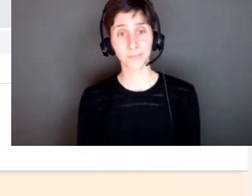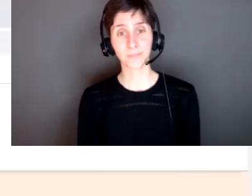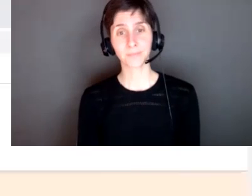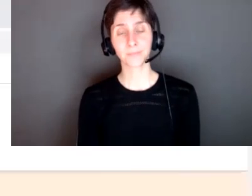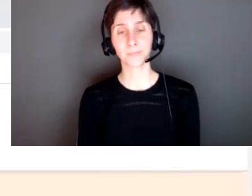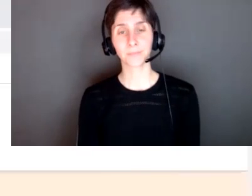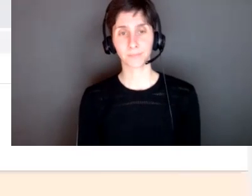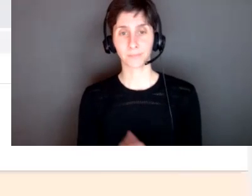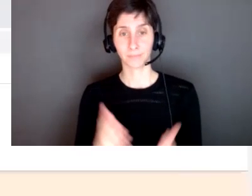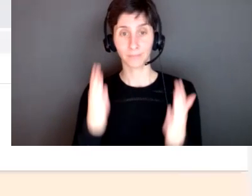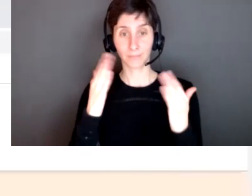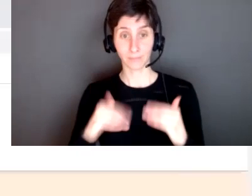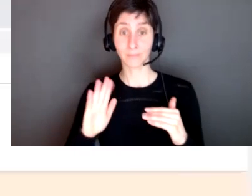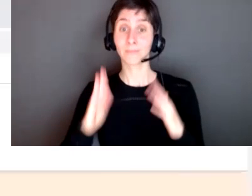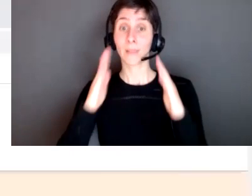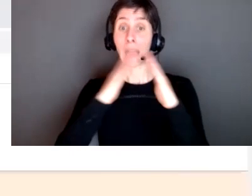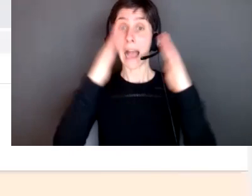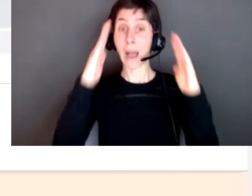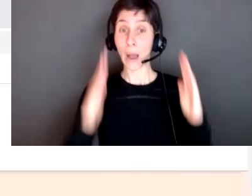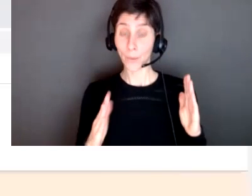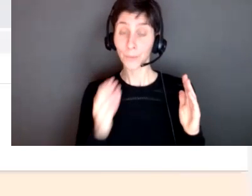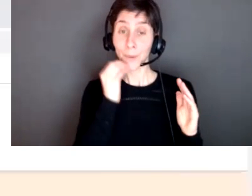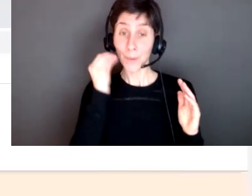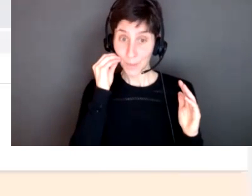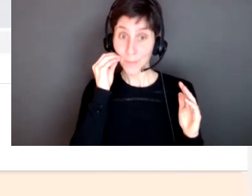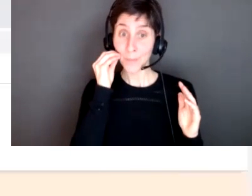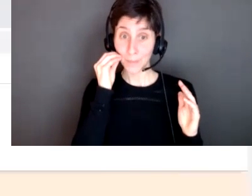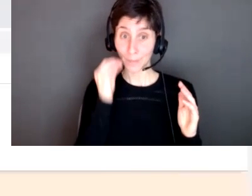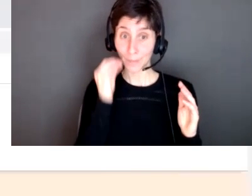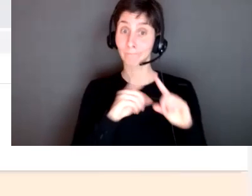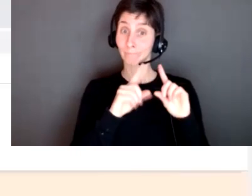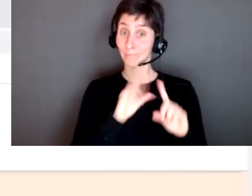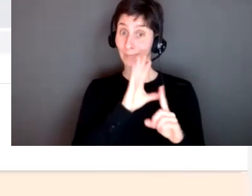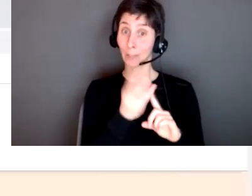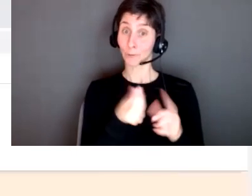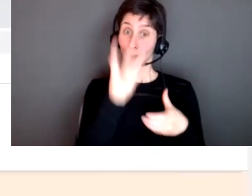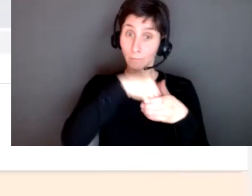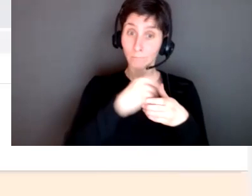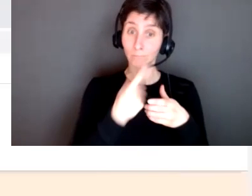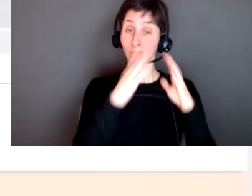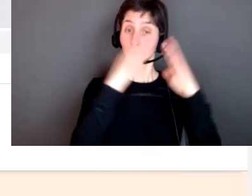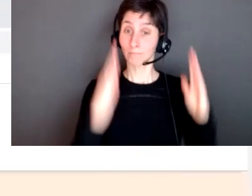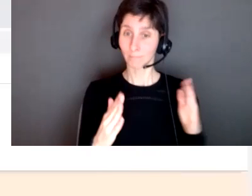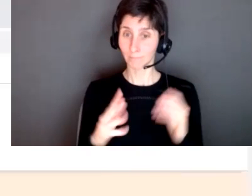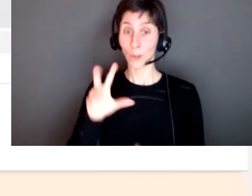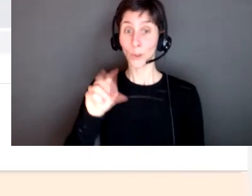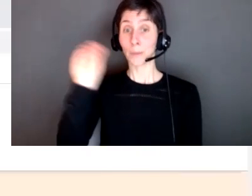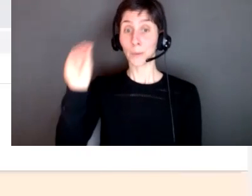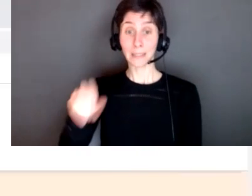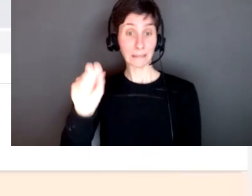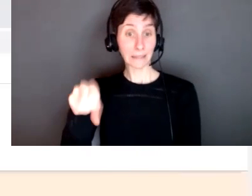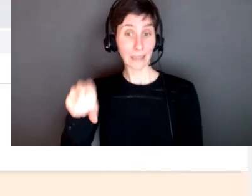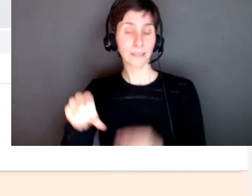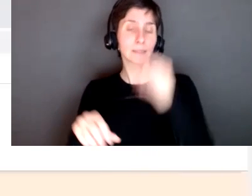and then do you live in a mix or multicultural household and 30 percent of you do so that means that you know maybe